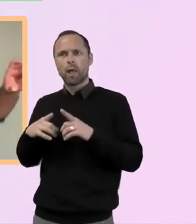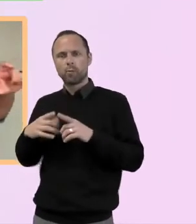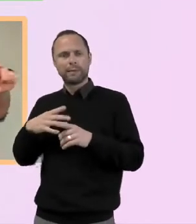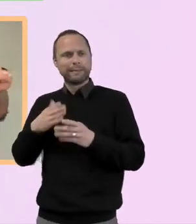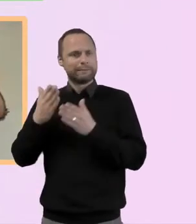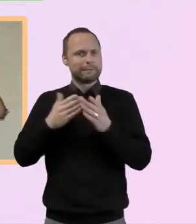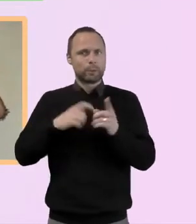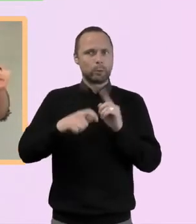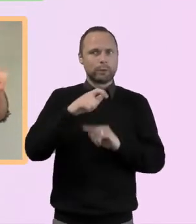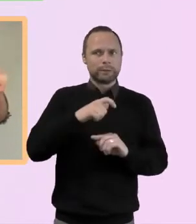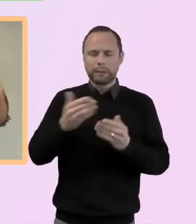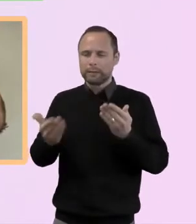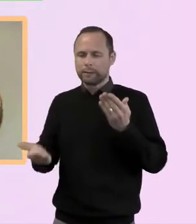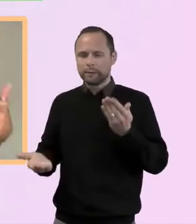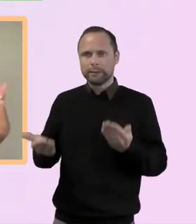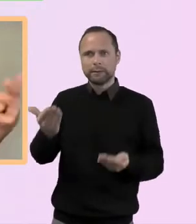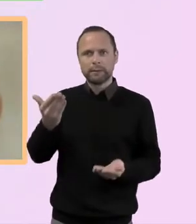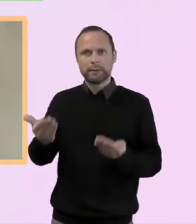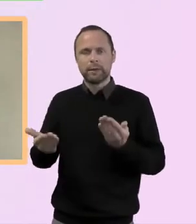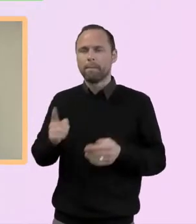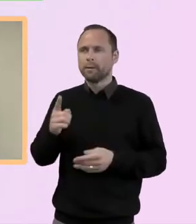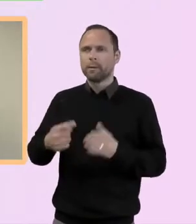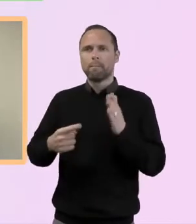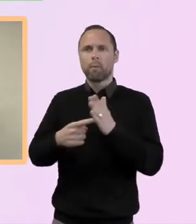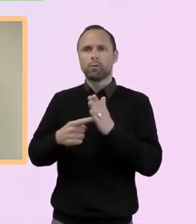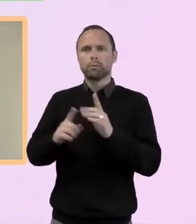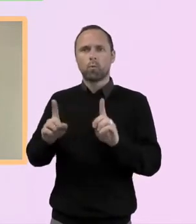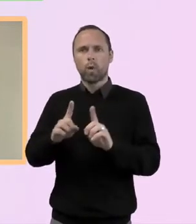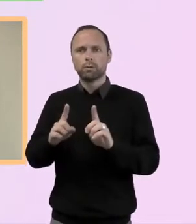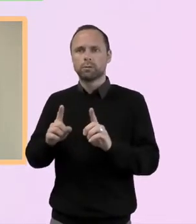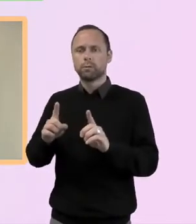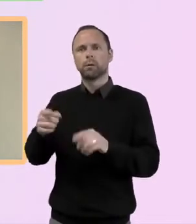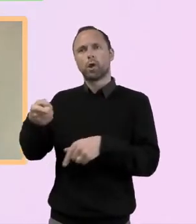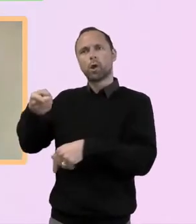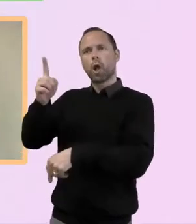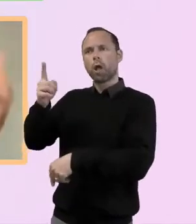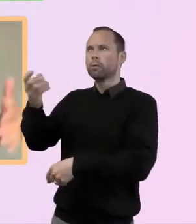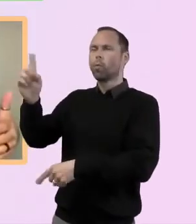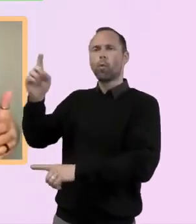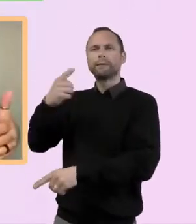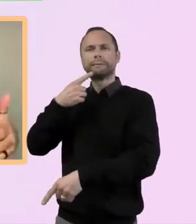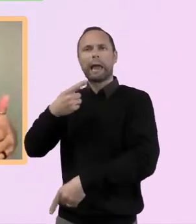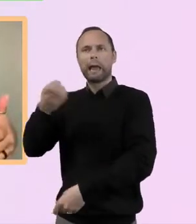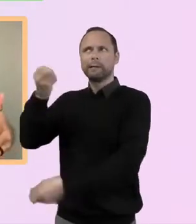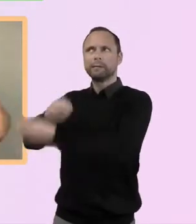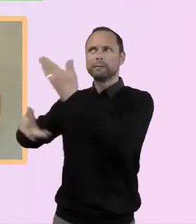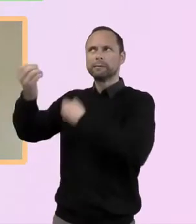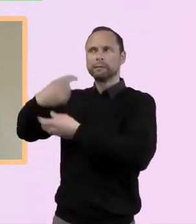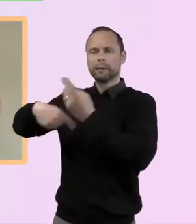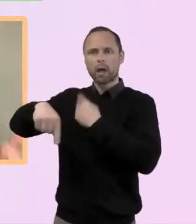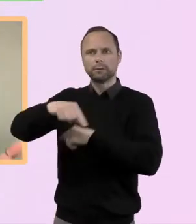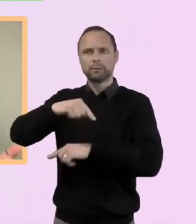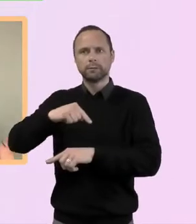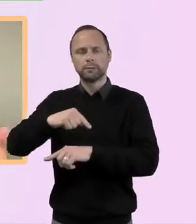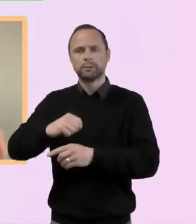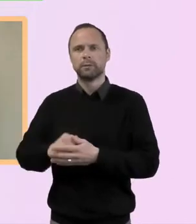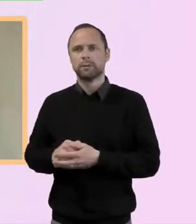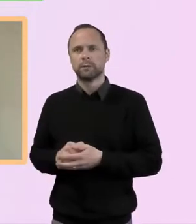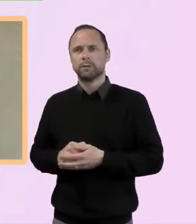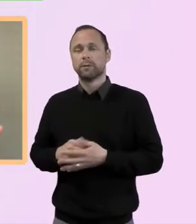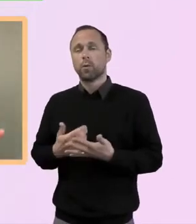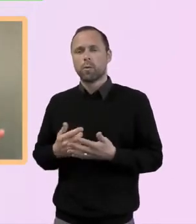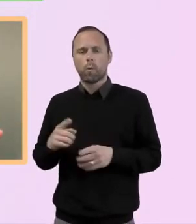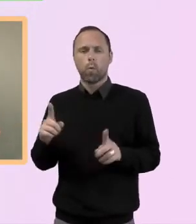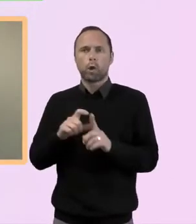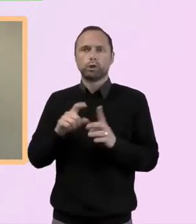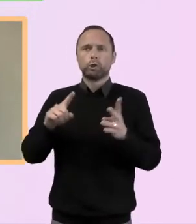both of those, I think that the key thing is actually what is God saying to us in that moment? Because one of the things that you said, Kez, was actually the church is saying, what are you going to do in the nicest way possible